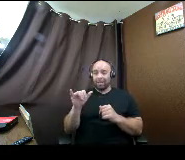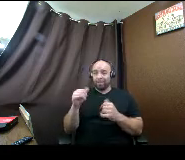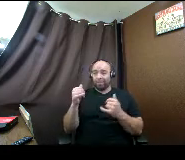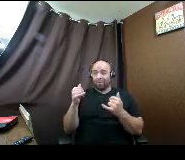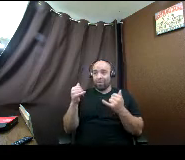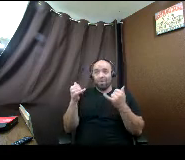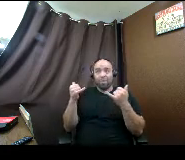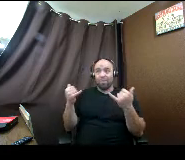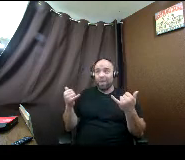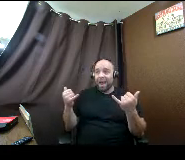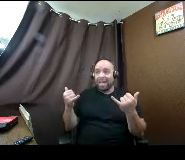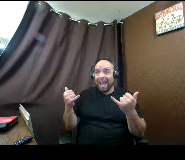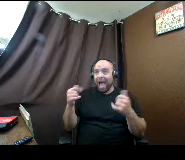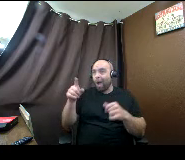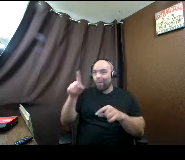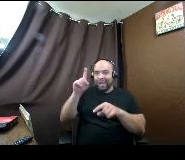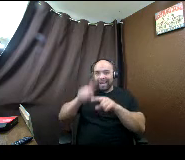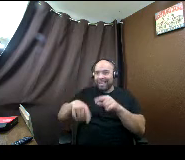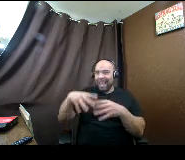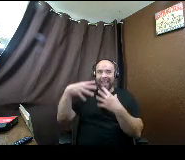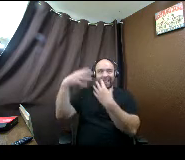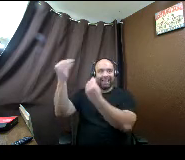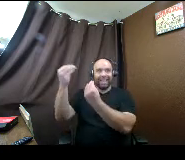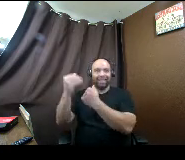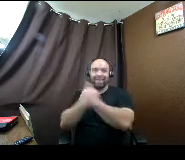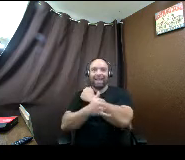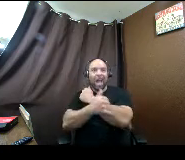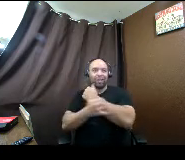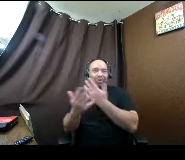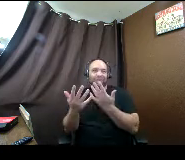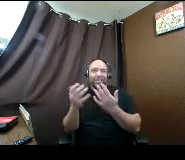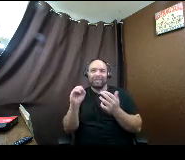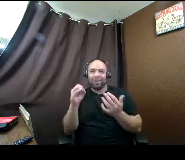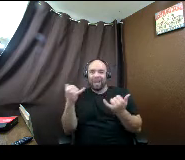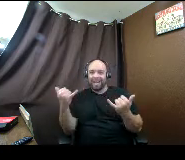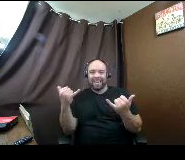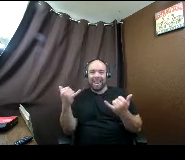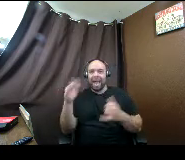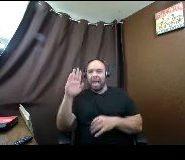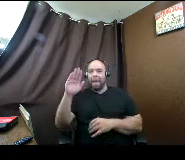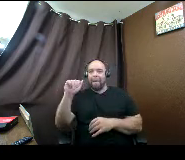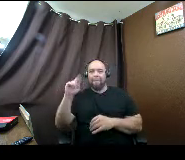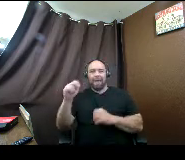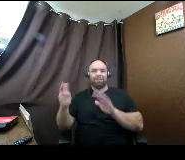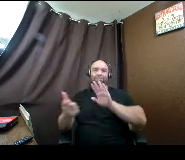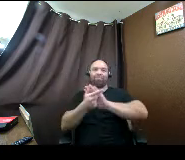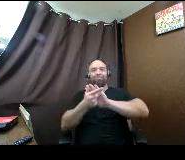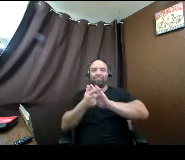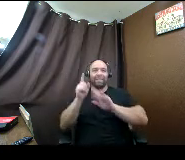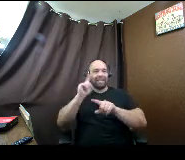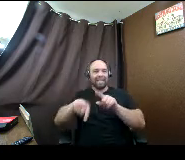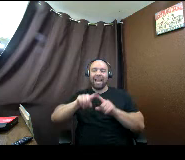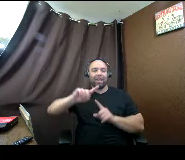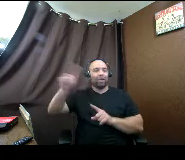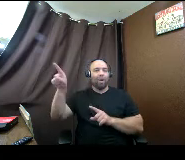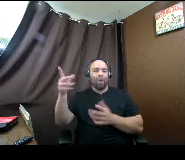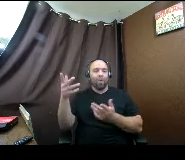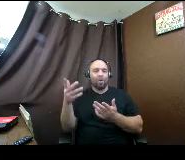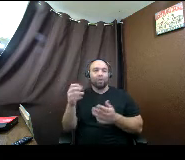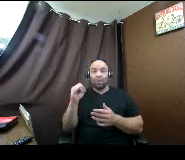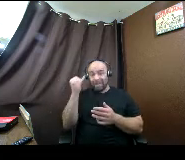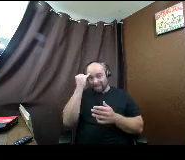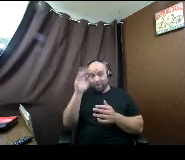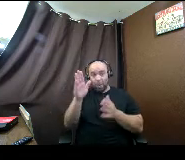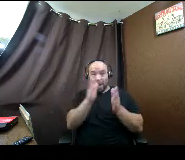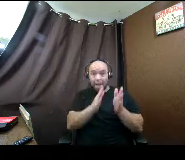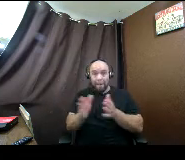go to any other countries. like we have a ban to other countries. so if your plans change. and